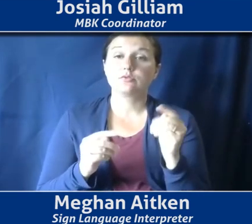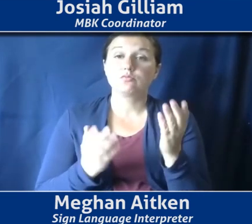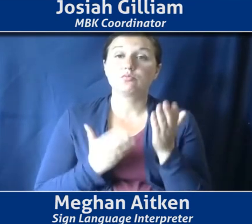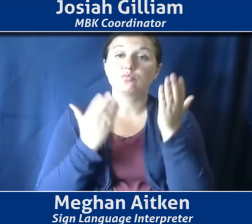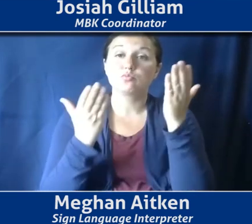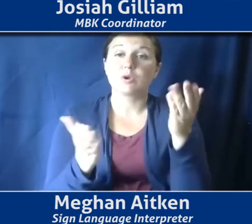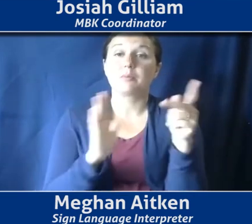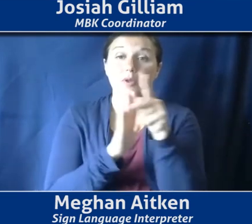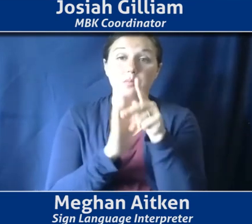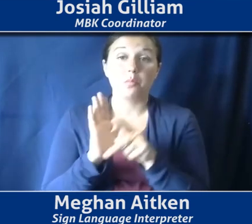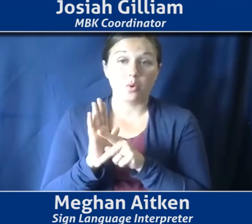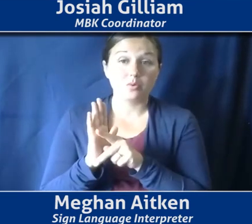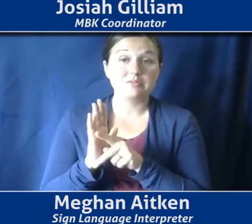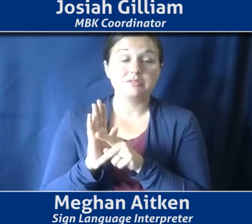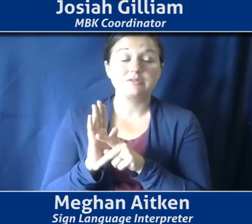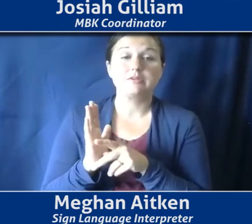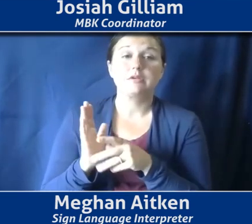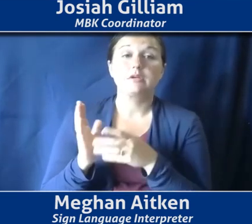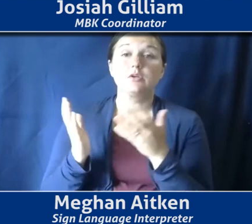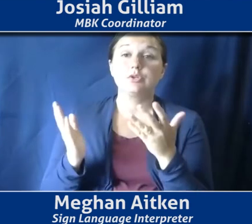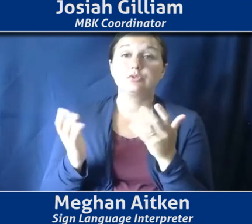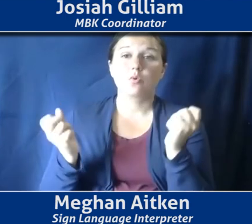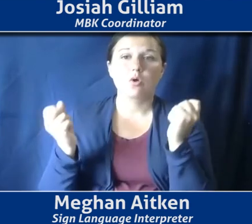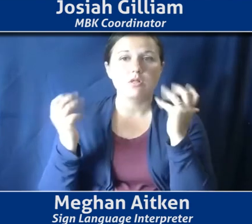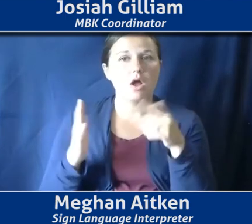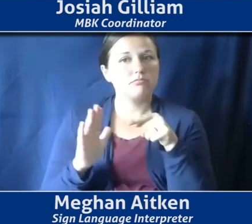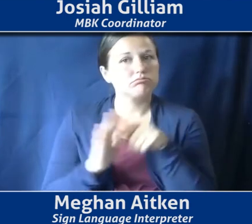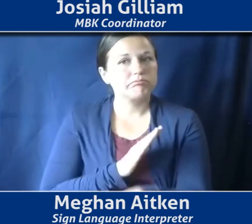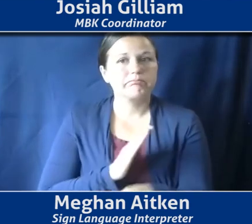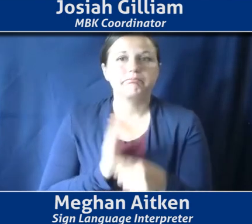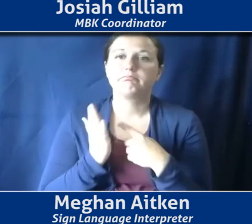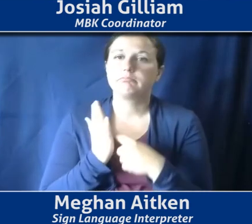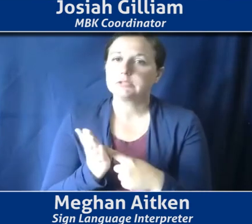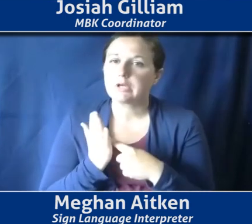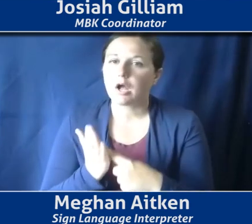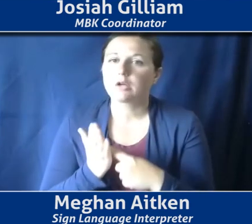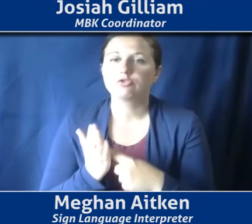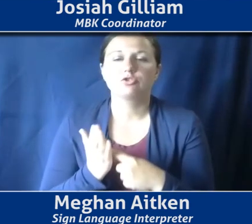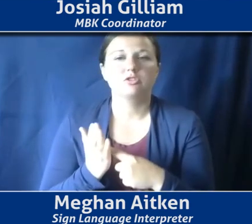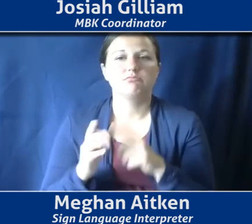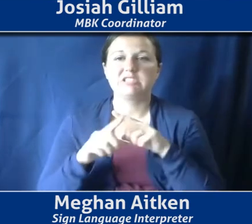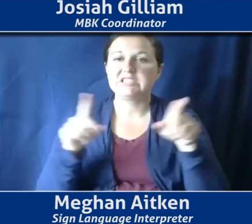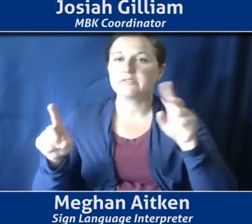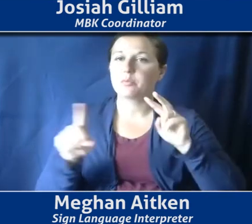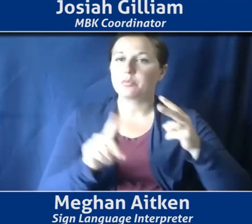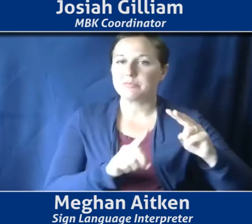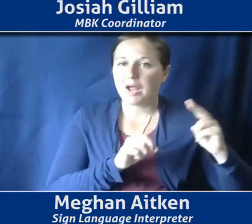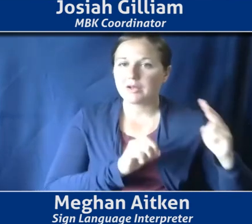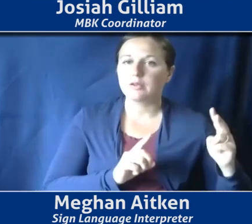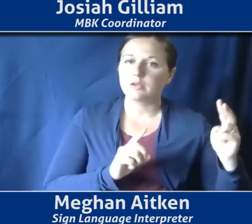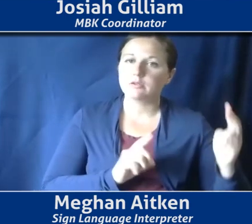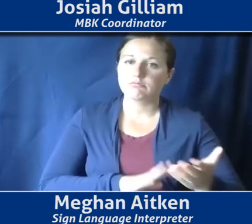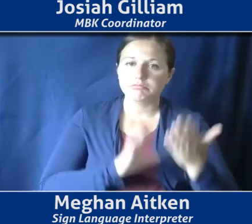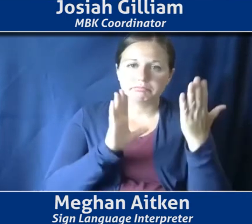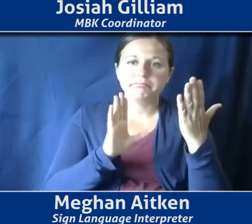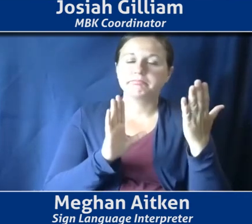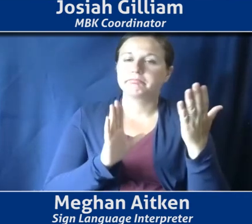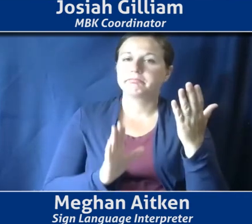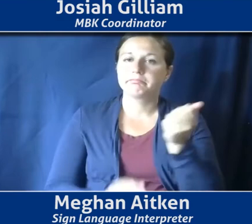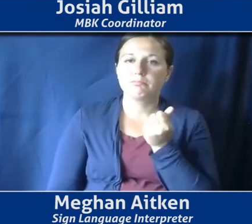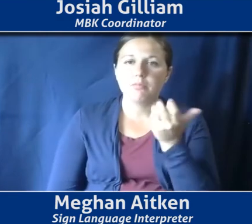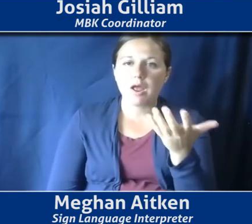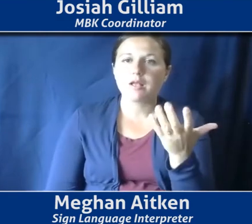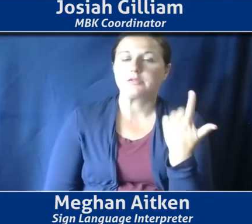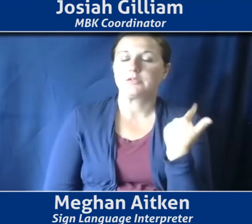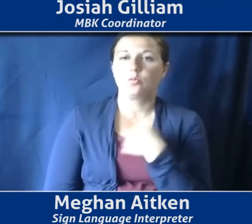So they do a lot of deep discussion. They bring their different points of view to bear. Um, and we count on them to